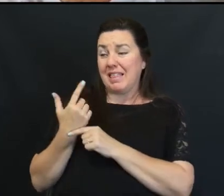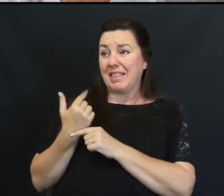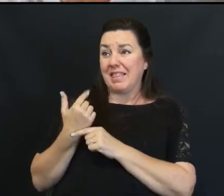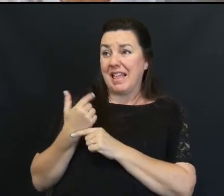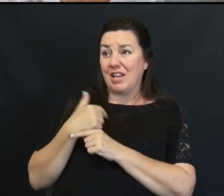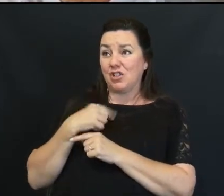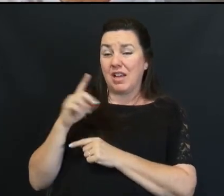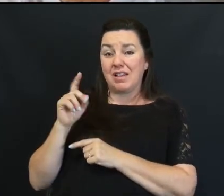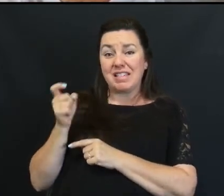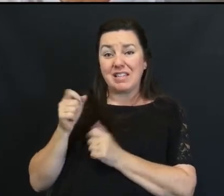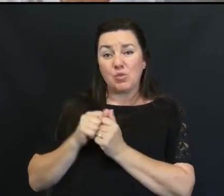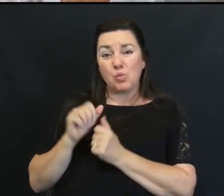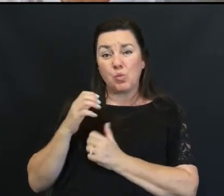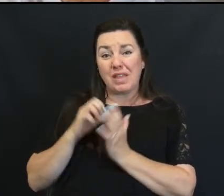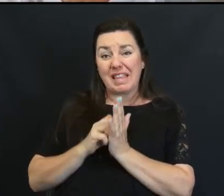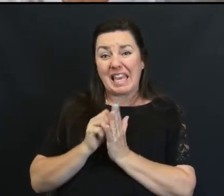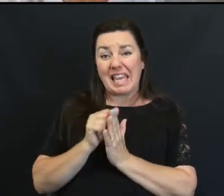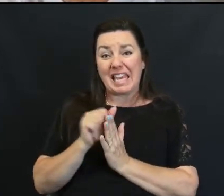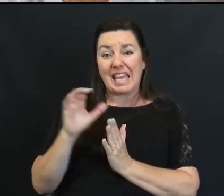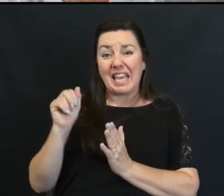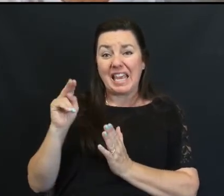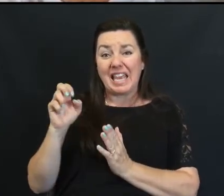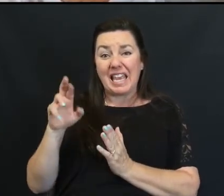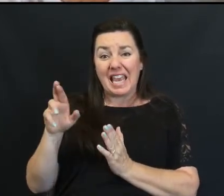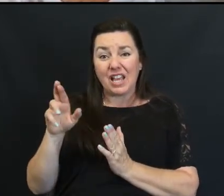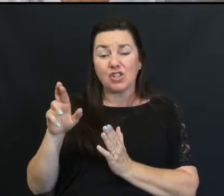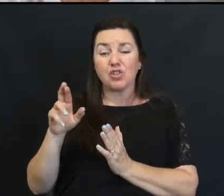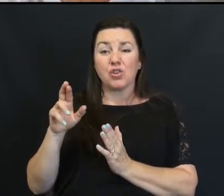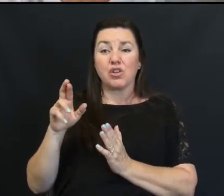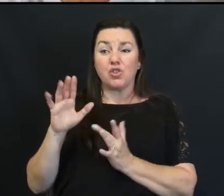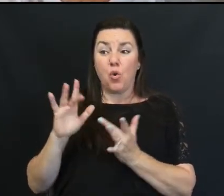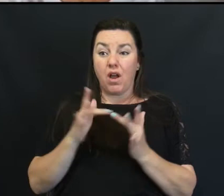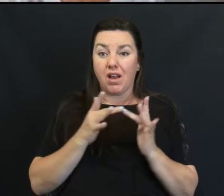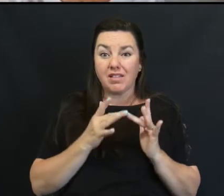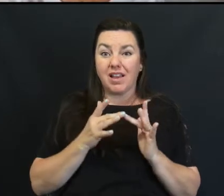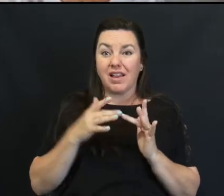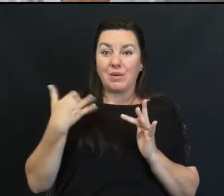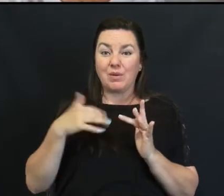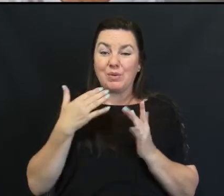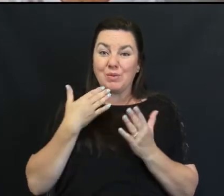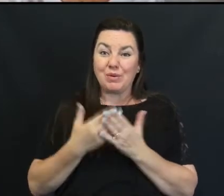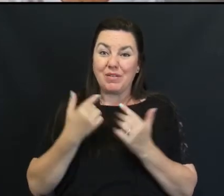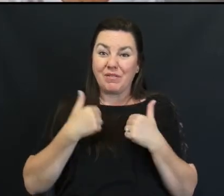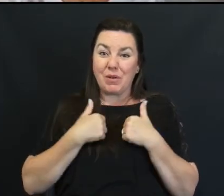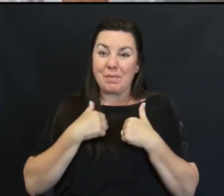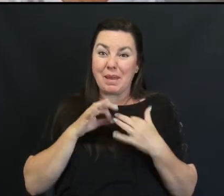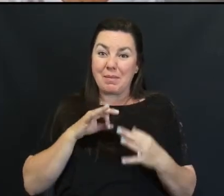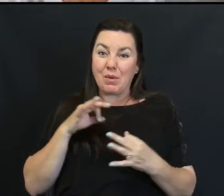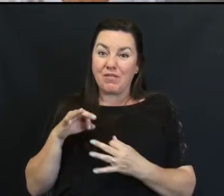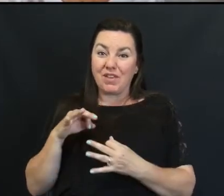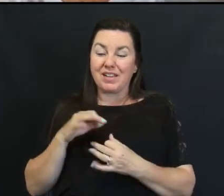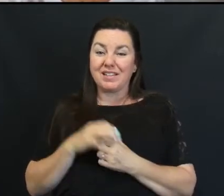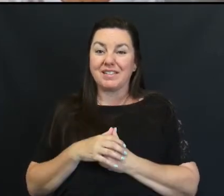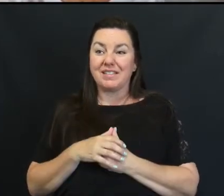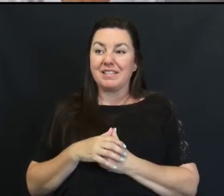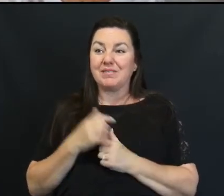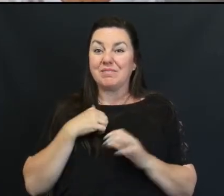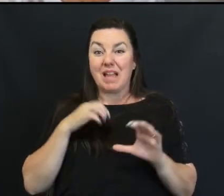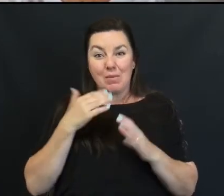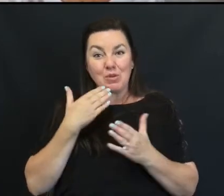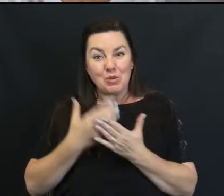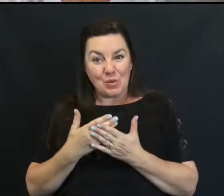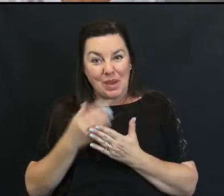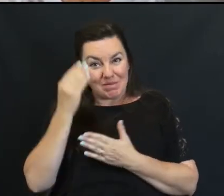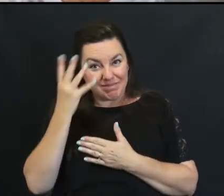year I was diagnosed With cancer So being online Works out for me Perfectly I'm doing